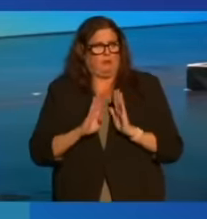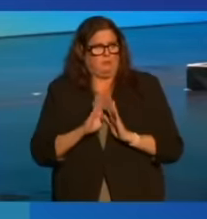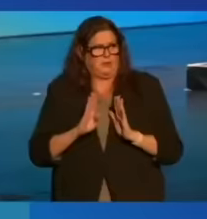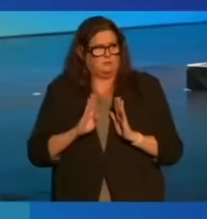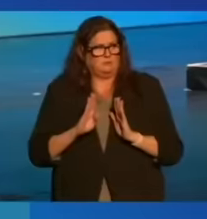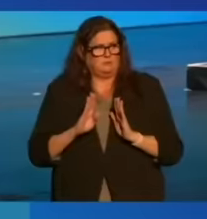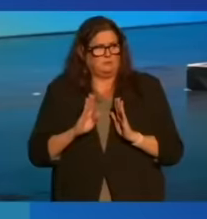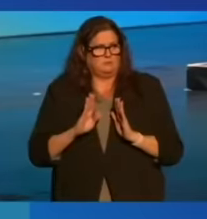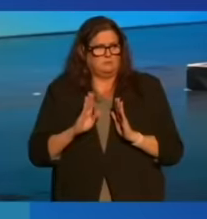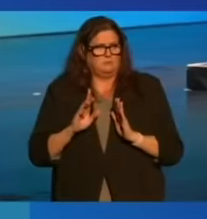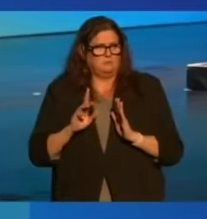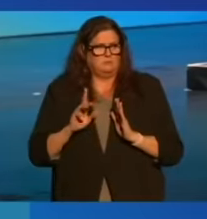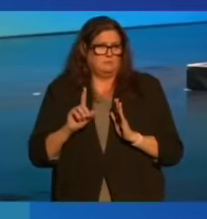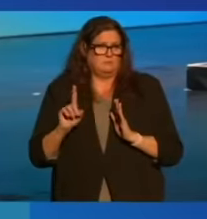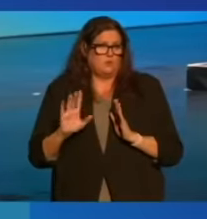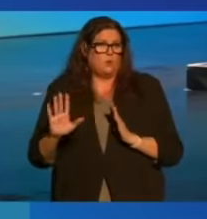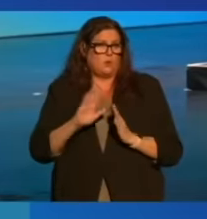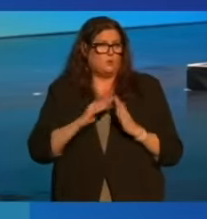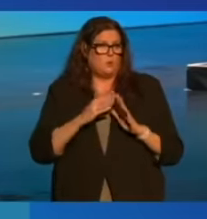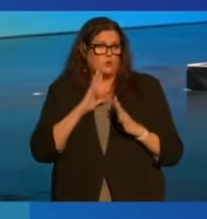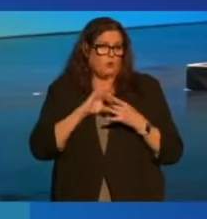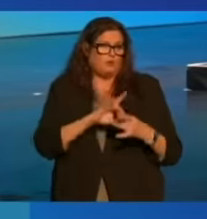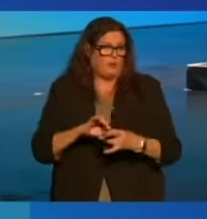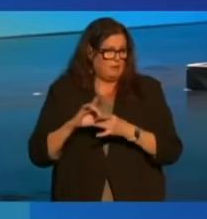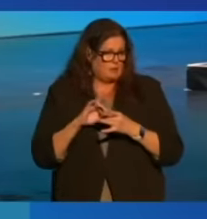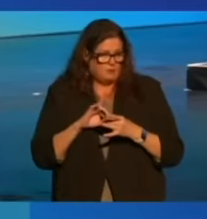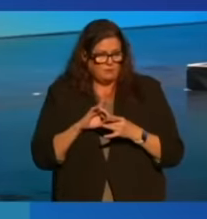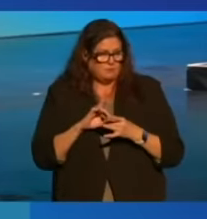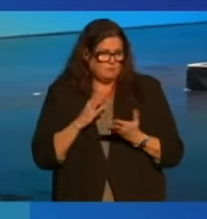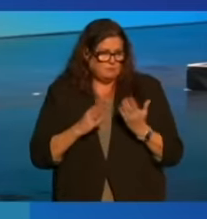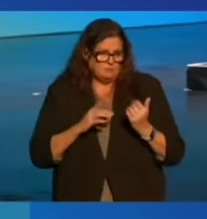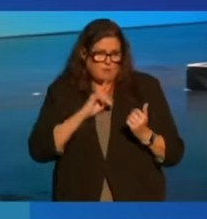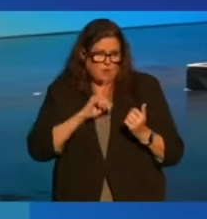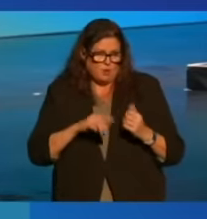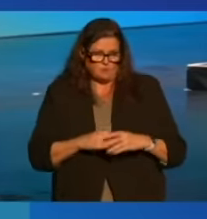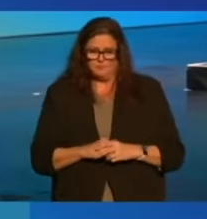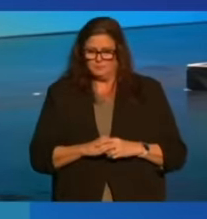affiliated with may be.